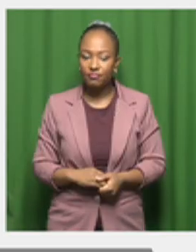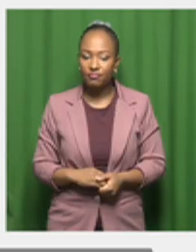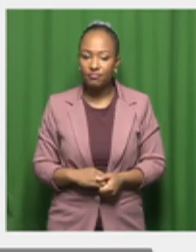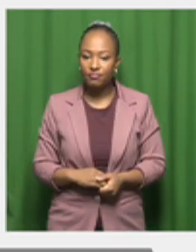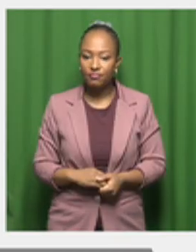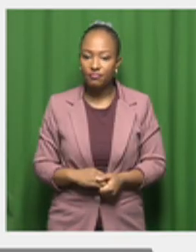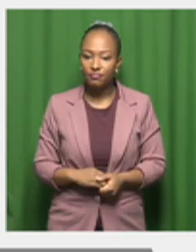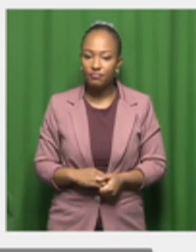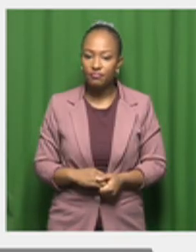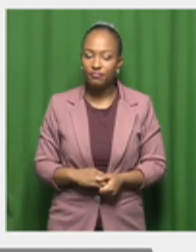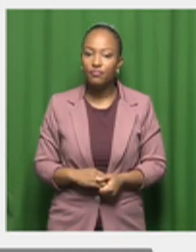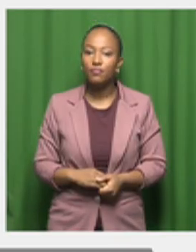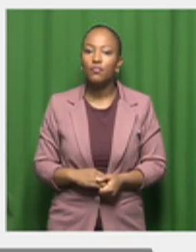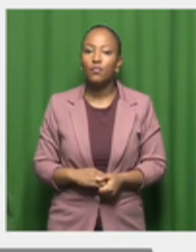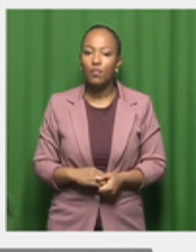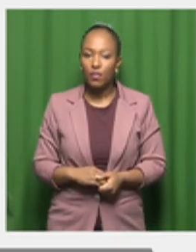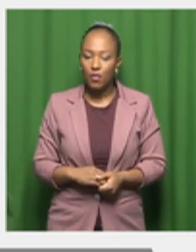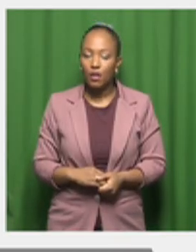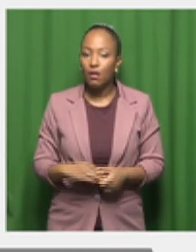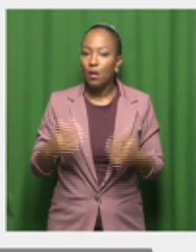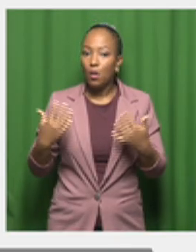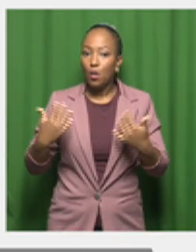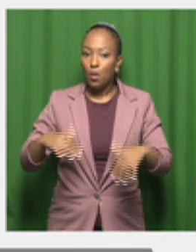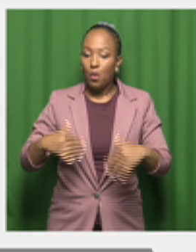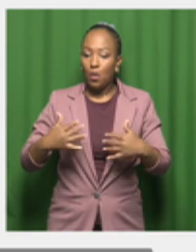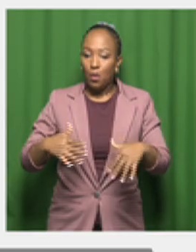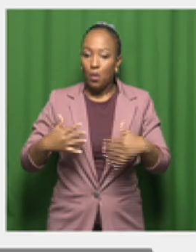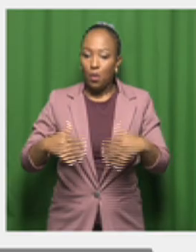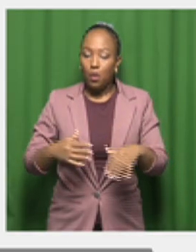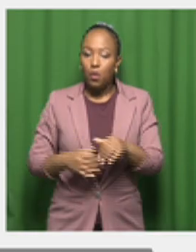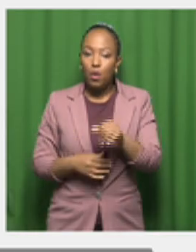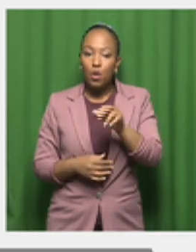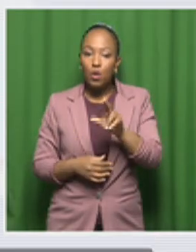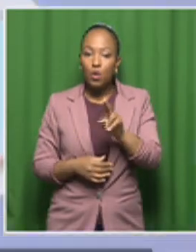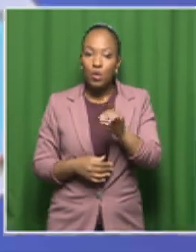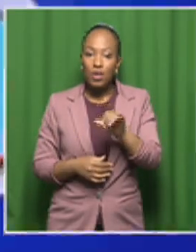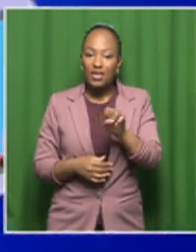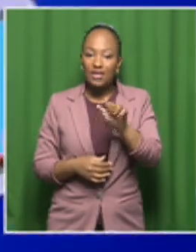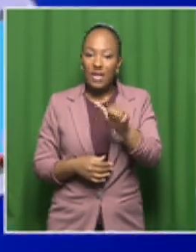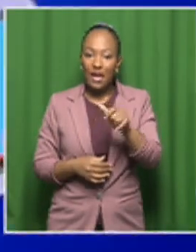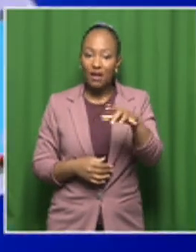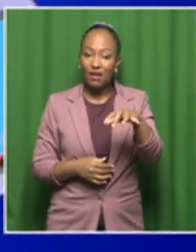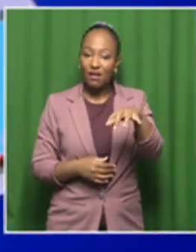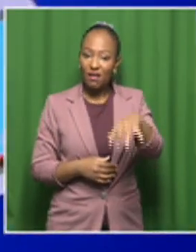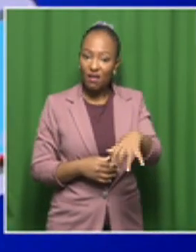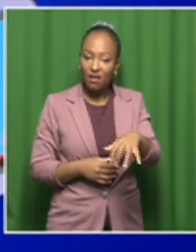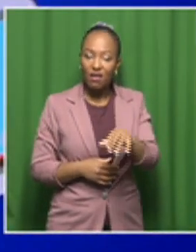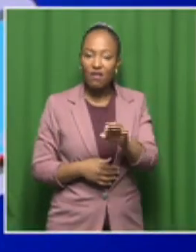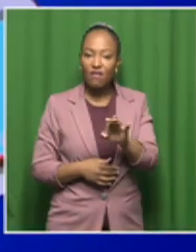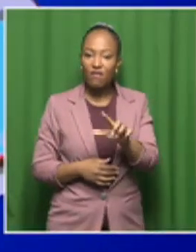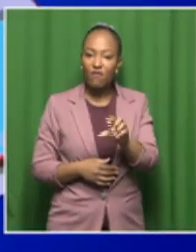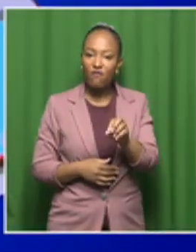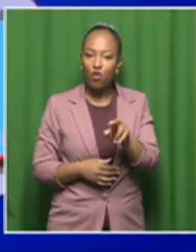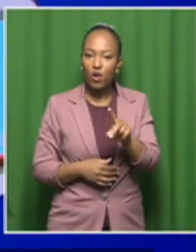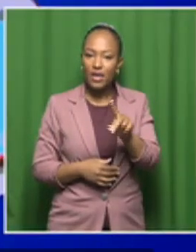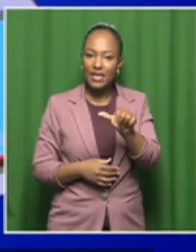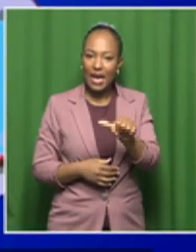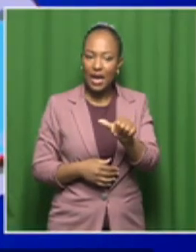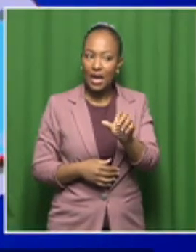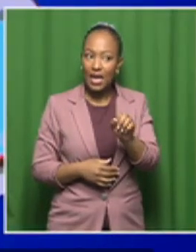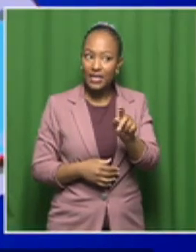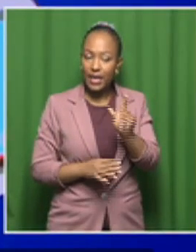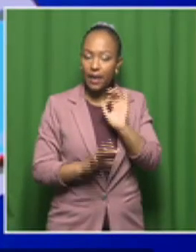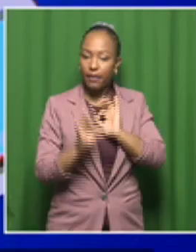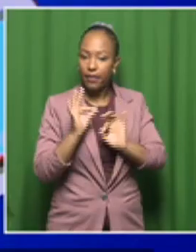Well, just some fascinating conversations taking place at the UNISA, Florida campus, where Sakina is broadcasting from. Just apologies. It looks